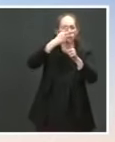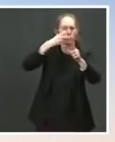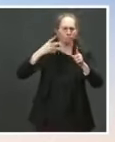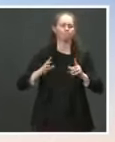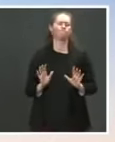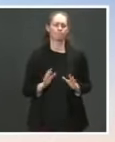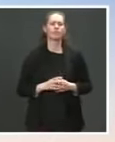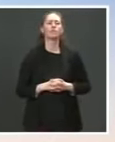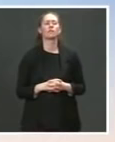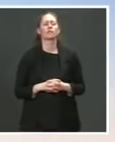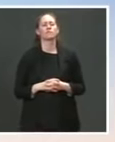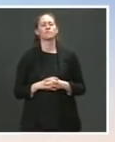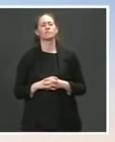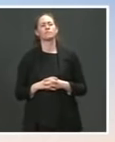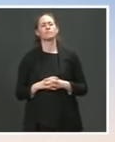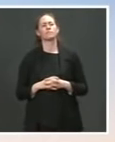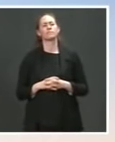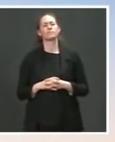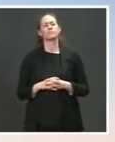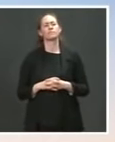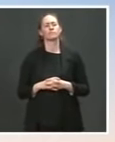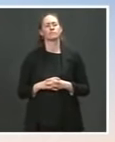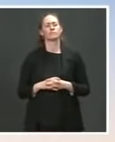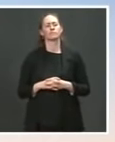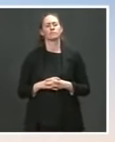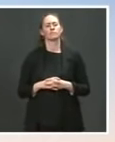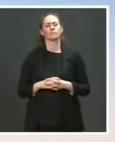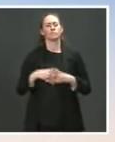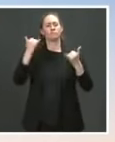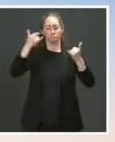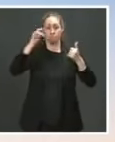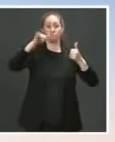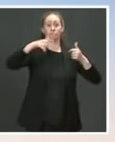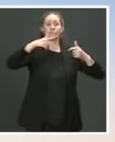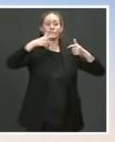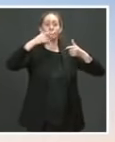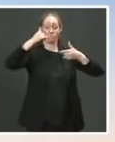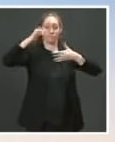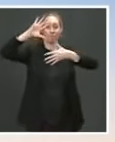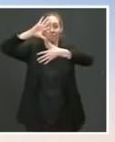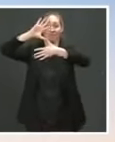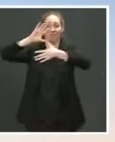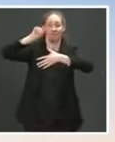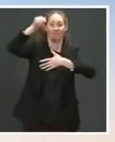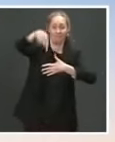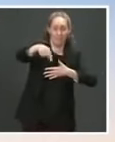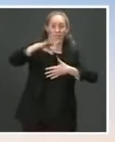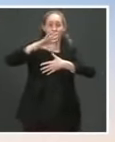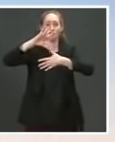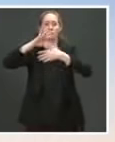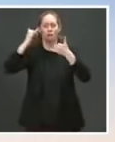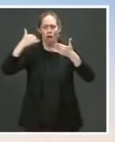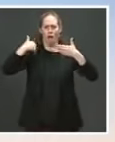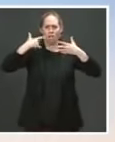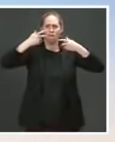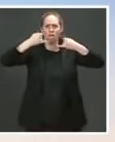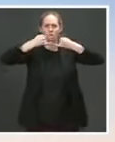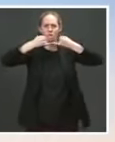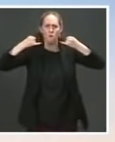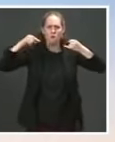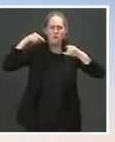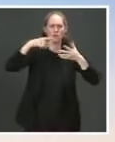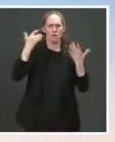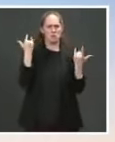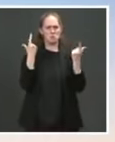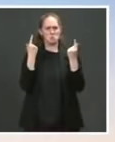militarization of the borders in Central America, the agreements that have been secured, did the White House in any way secure